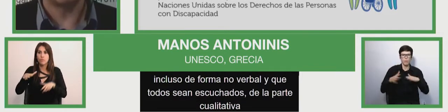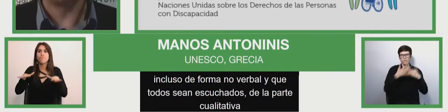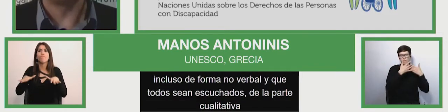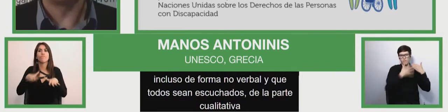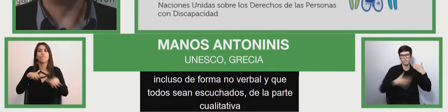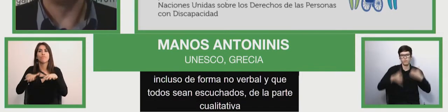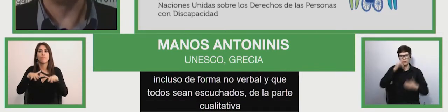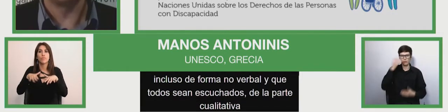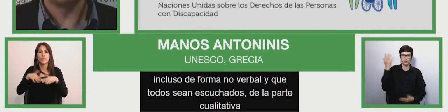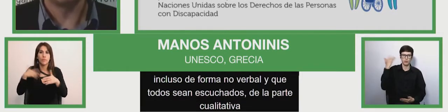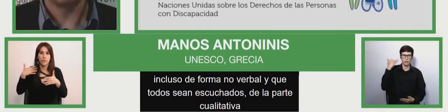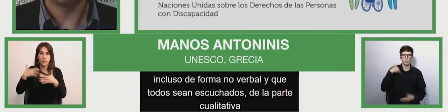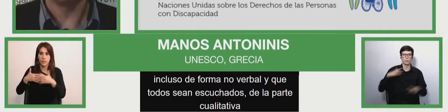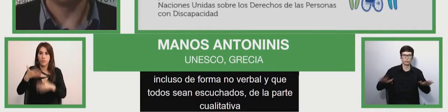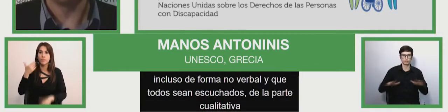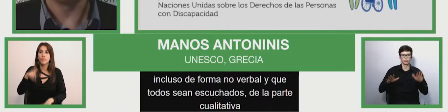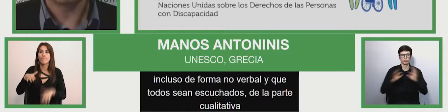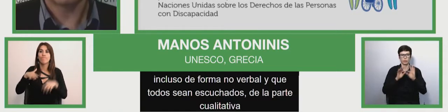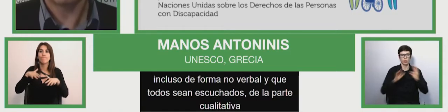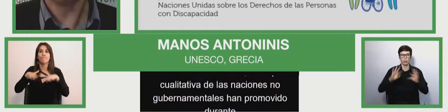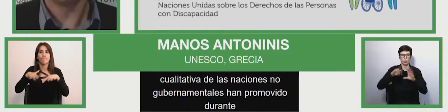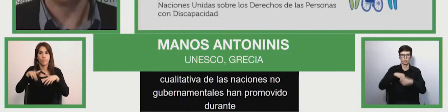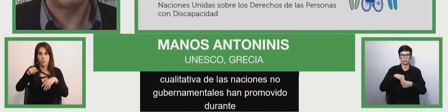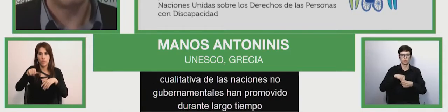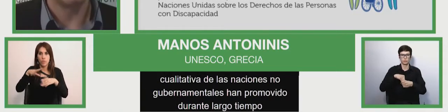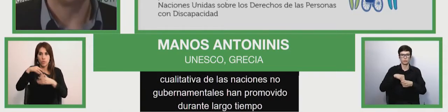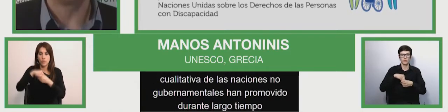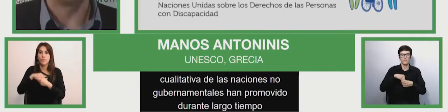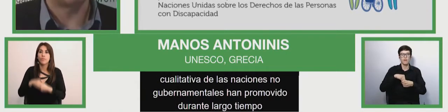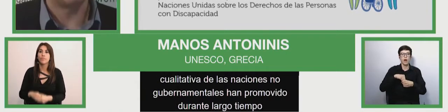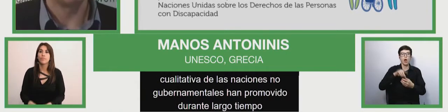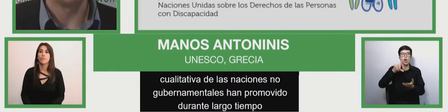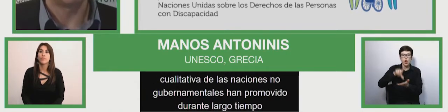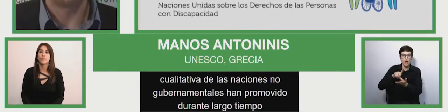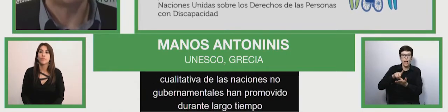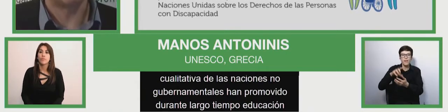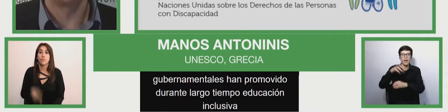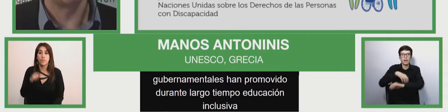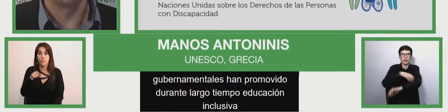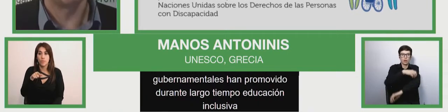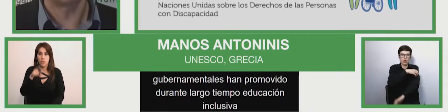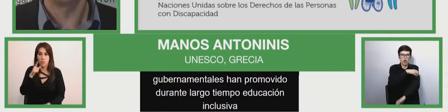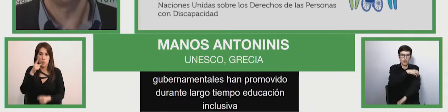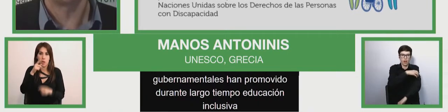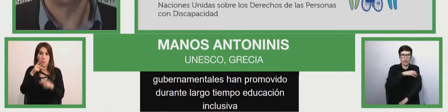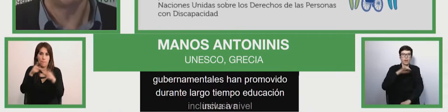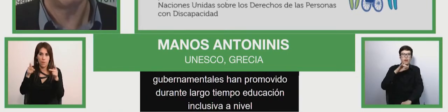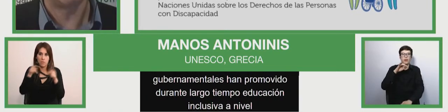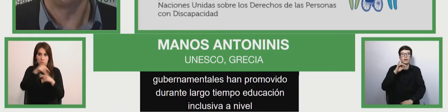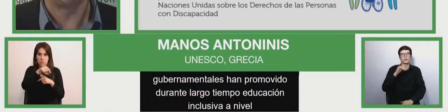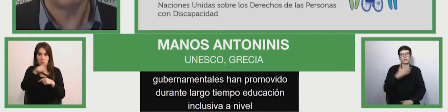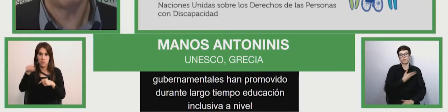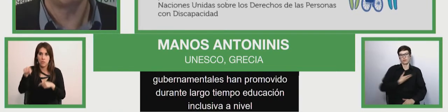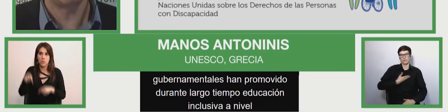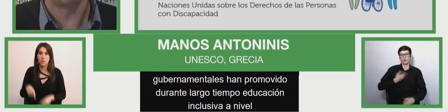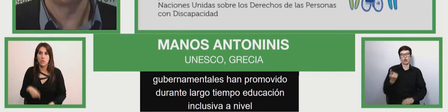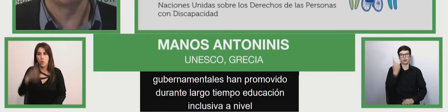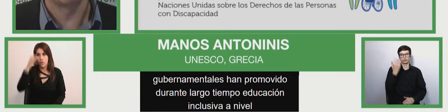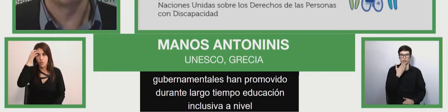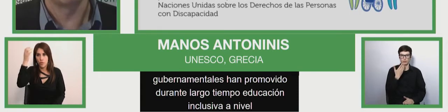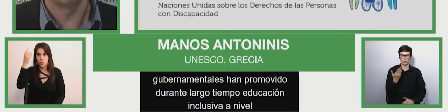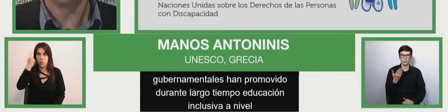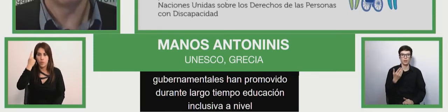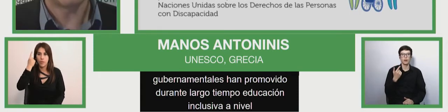at national and regional level, even if governments see to the needs of vulnerable